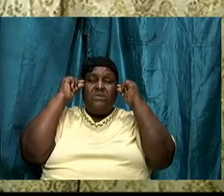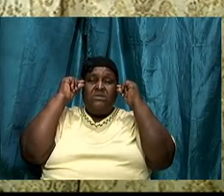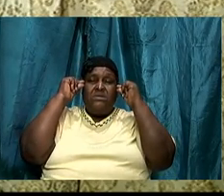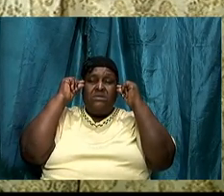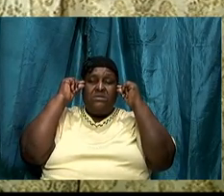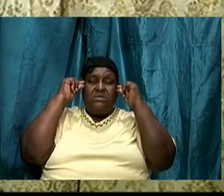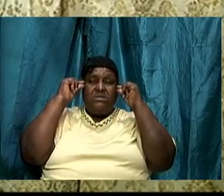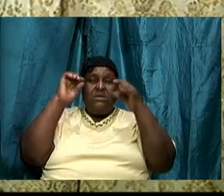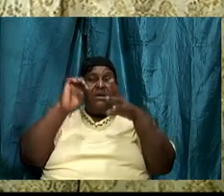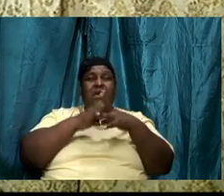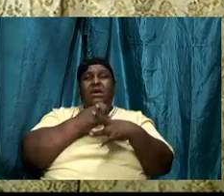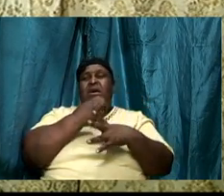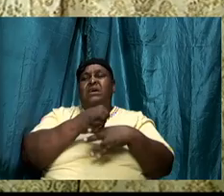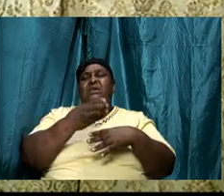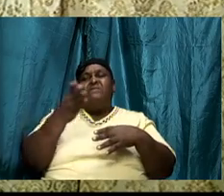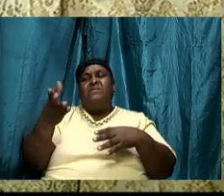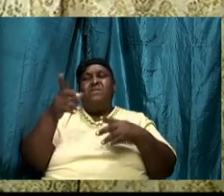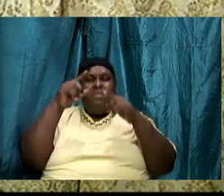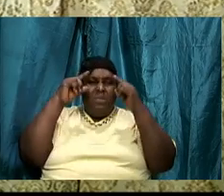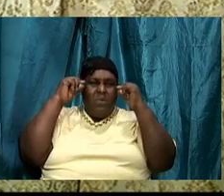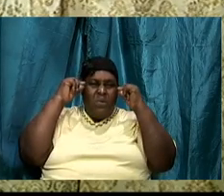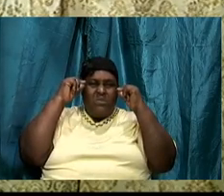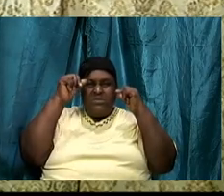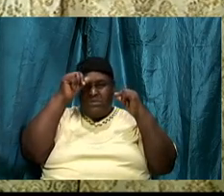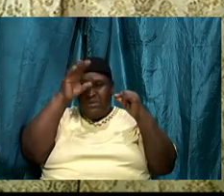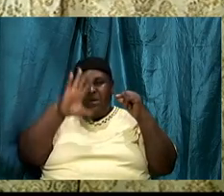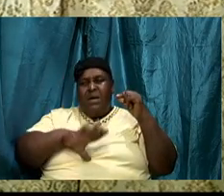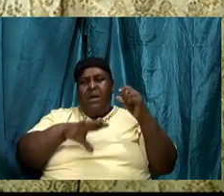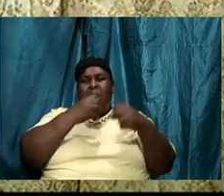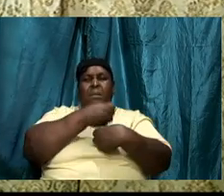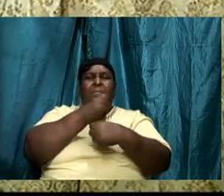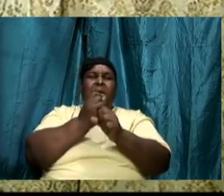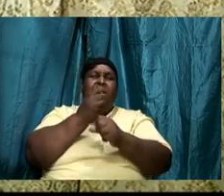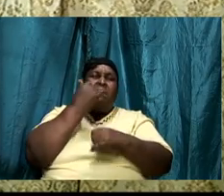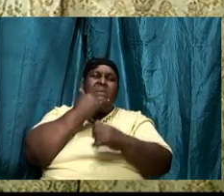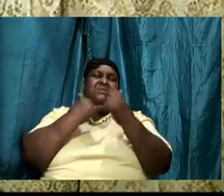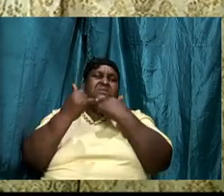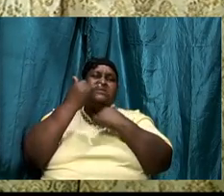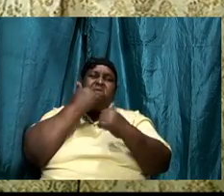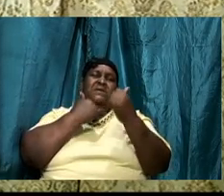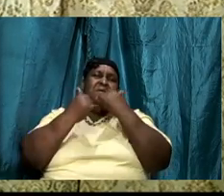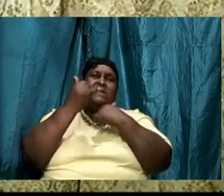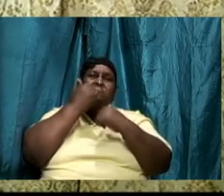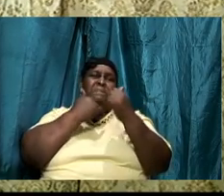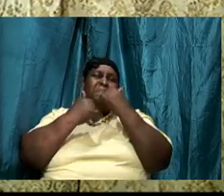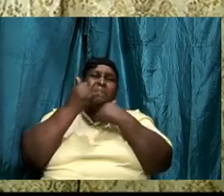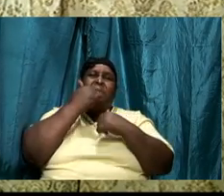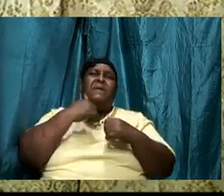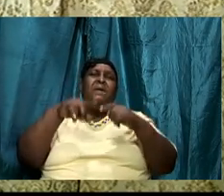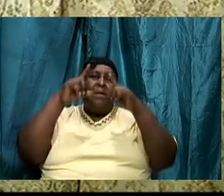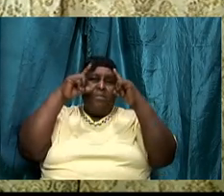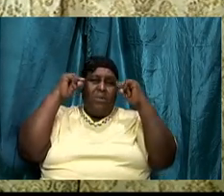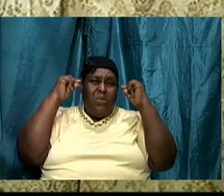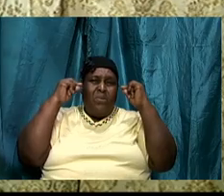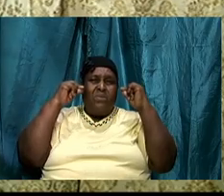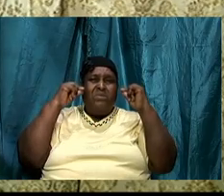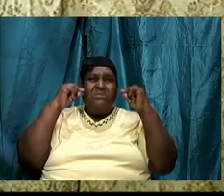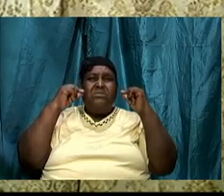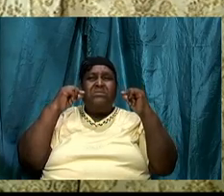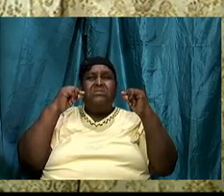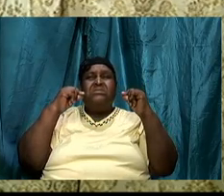even though Moses was a man and made his mistakes he did his best to